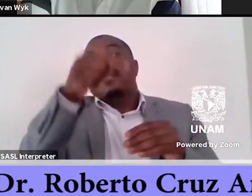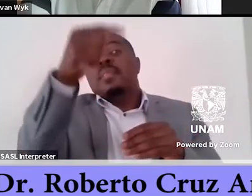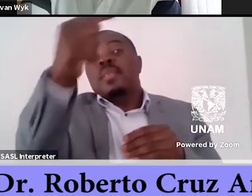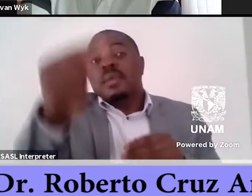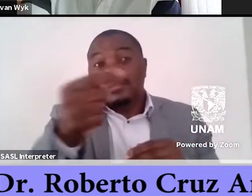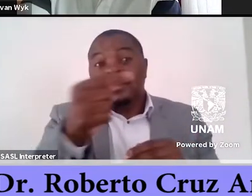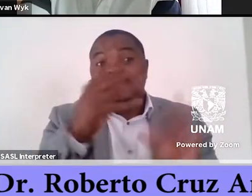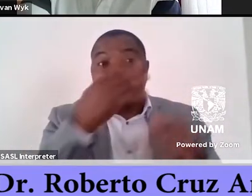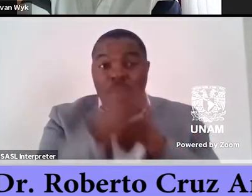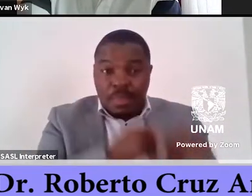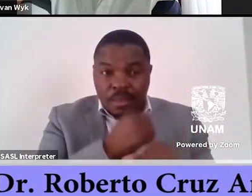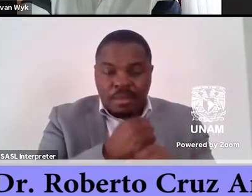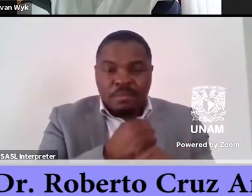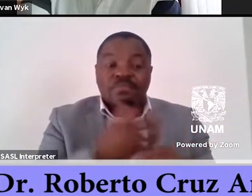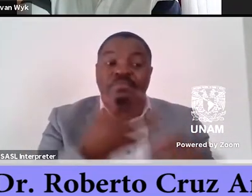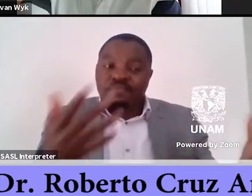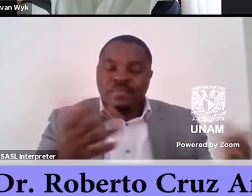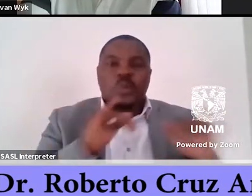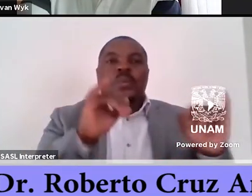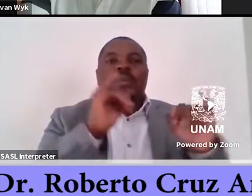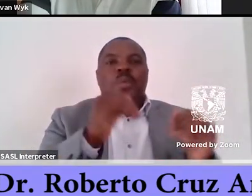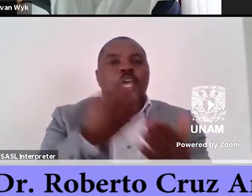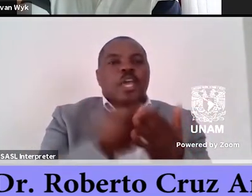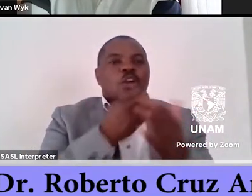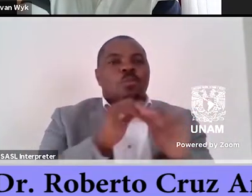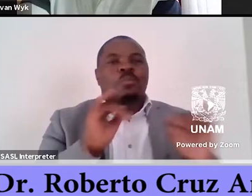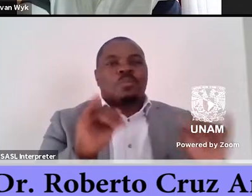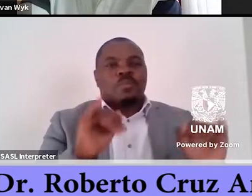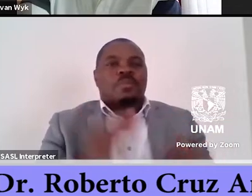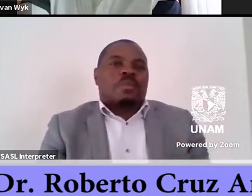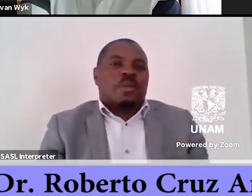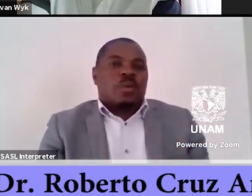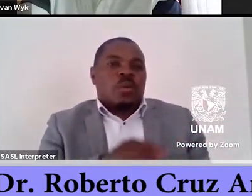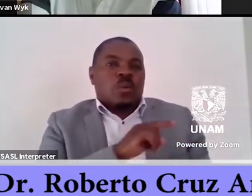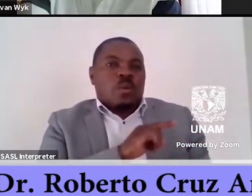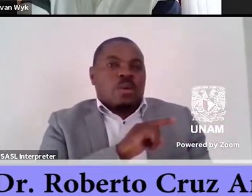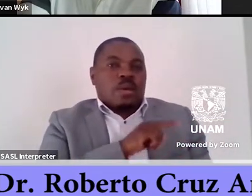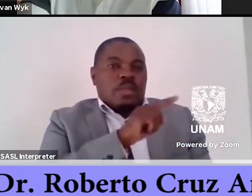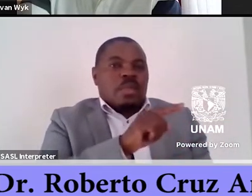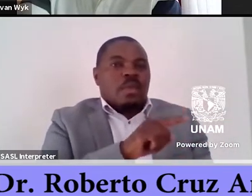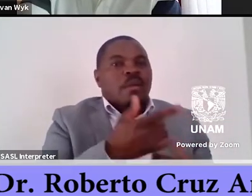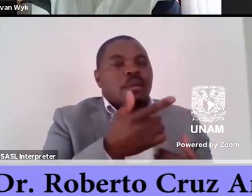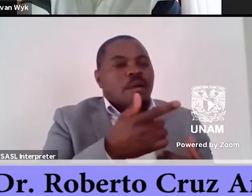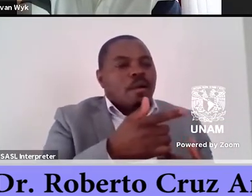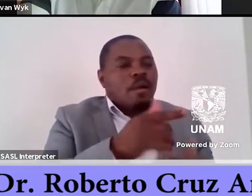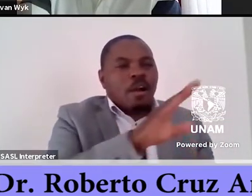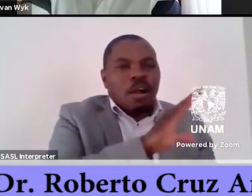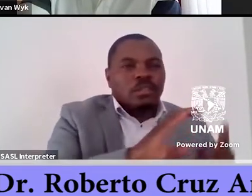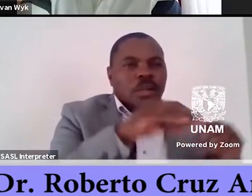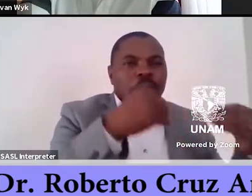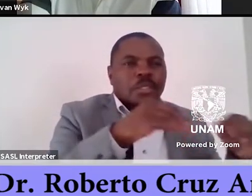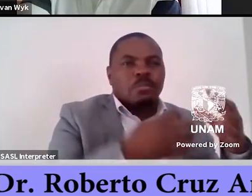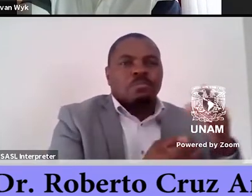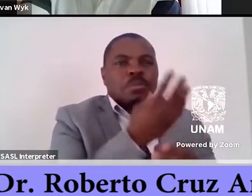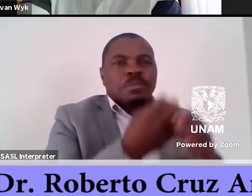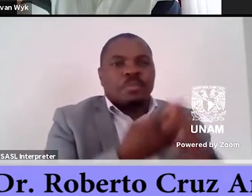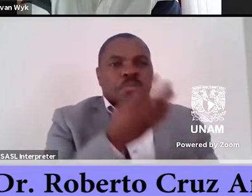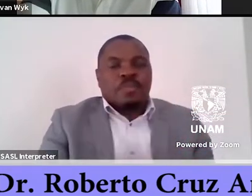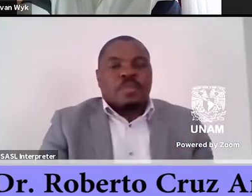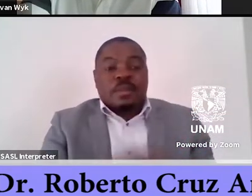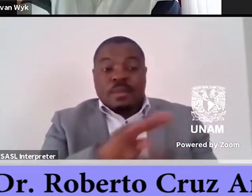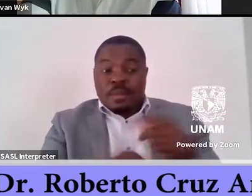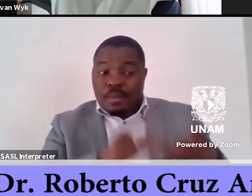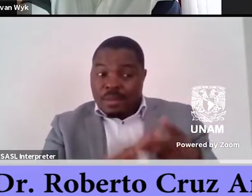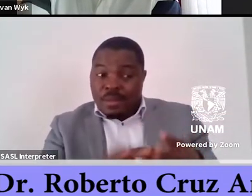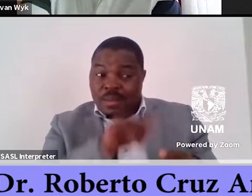was characterized by economic crisis in the transnationalization of cultural industries. This led to the acquisition and